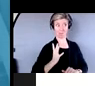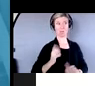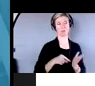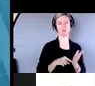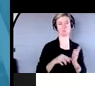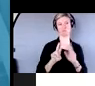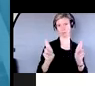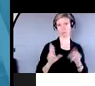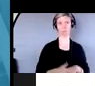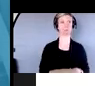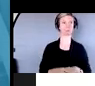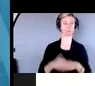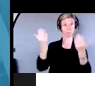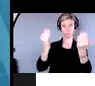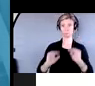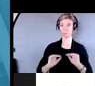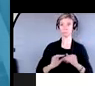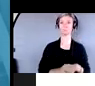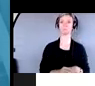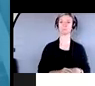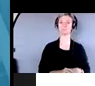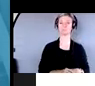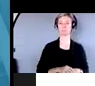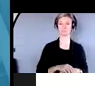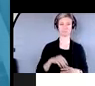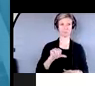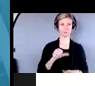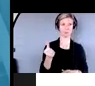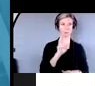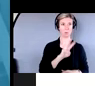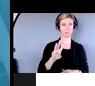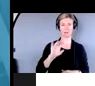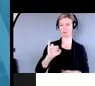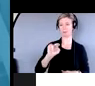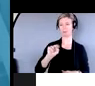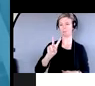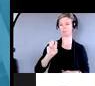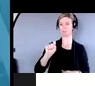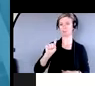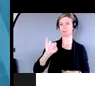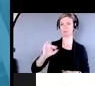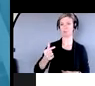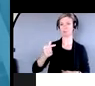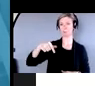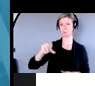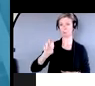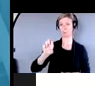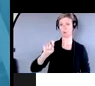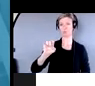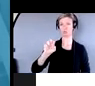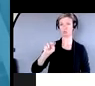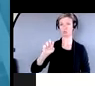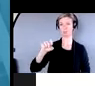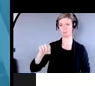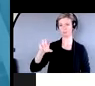website is a page called investinquestions.ca. And I like this page because I think it's really another great